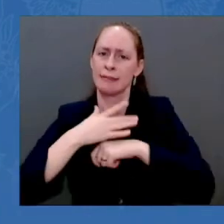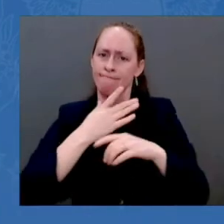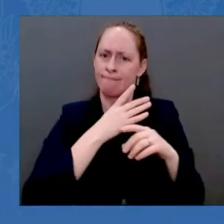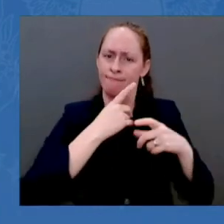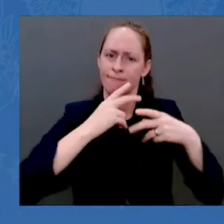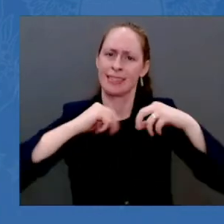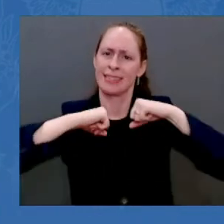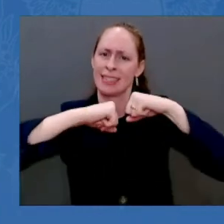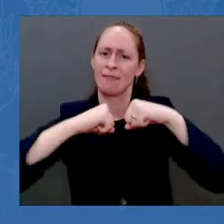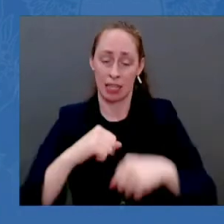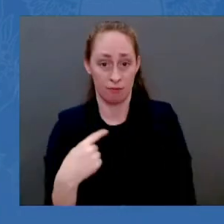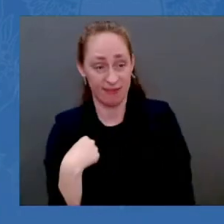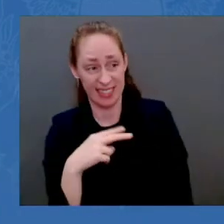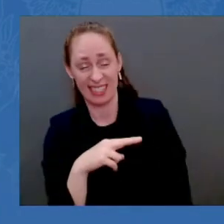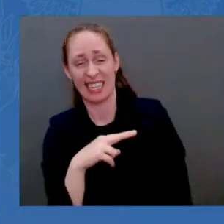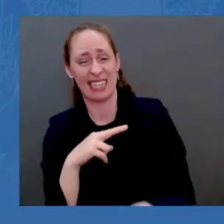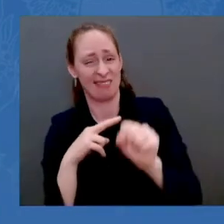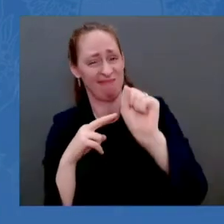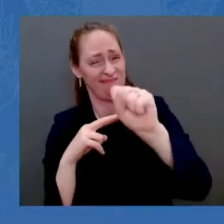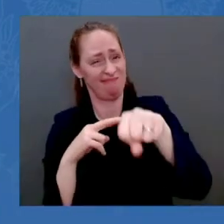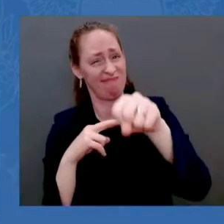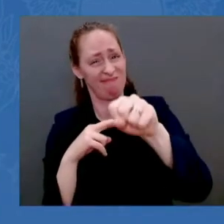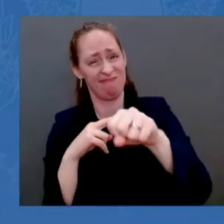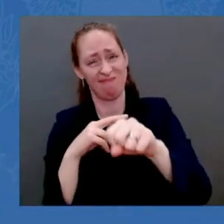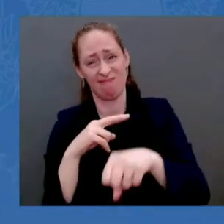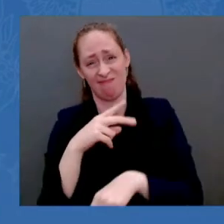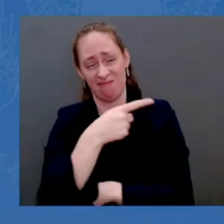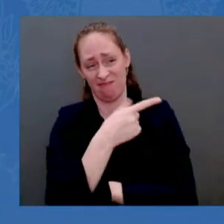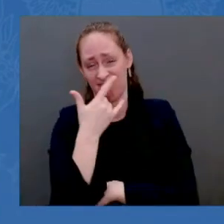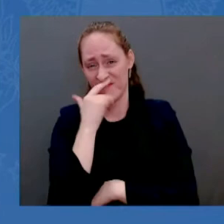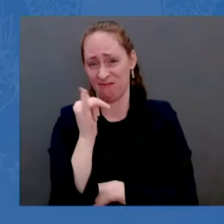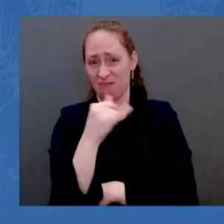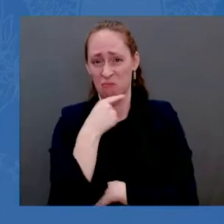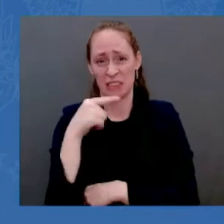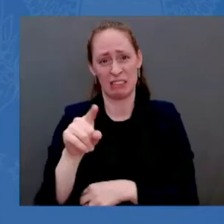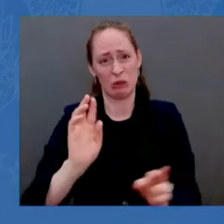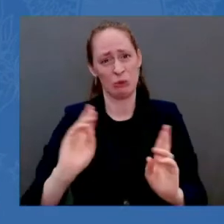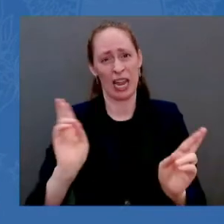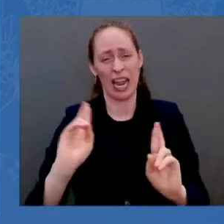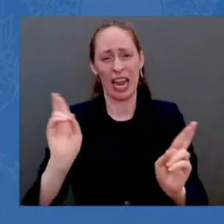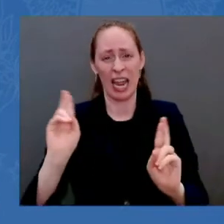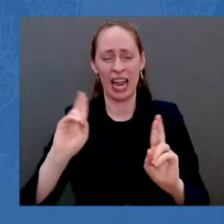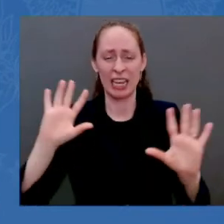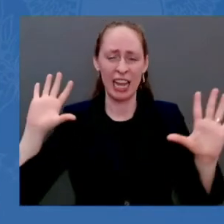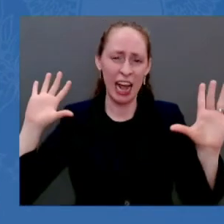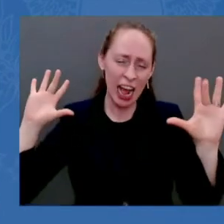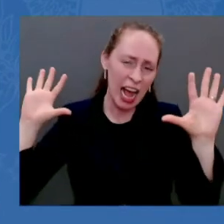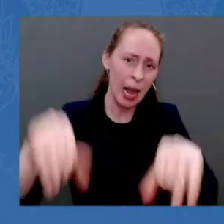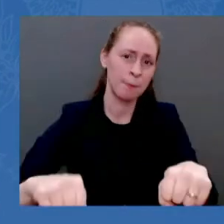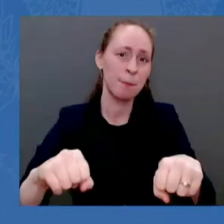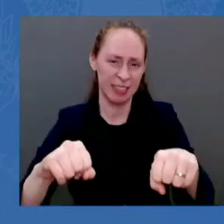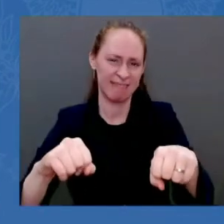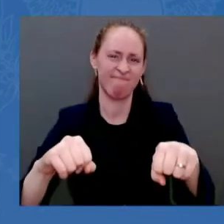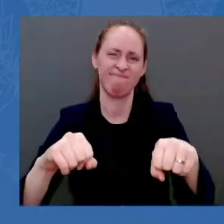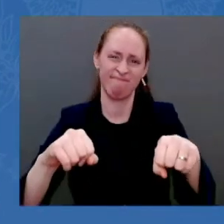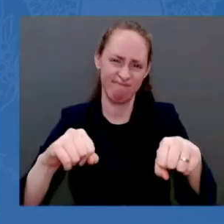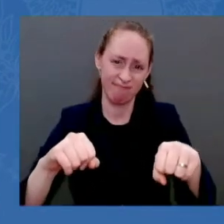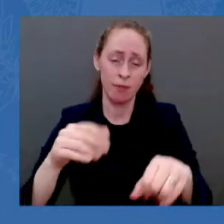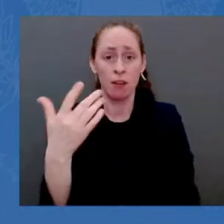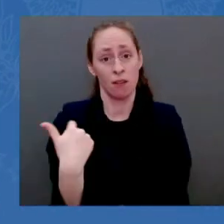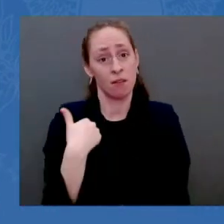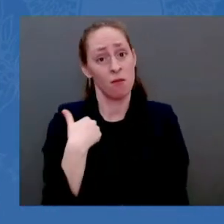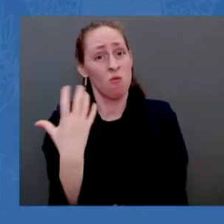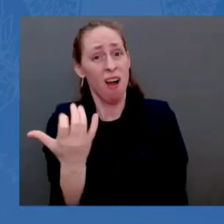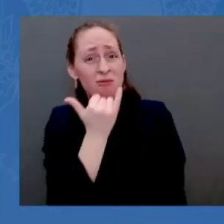Ukraine. I hope I'm wrong about that. I hope we're wrong about that. But Russia has only escalated its threat against the rest of Ukrainian territory, including major